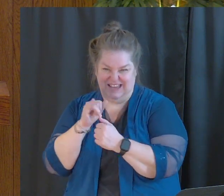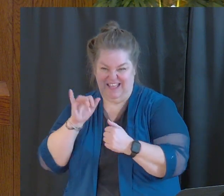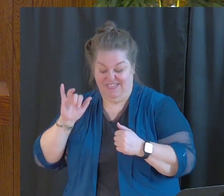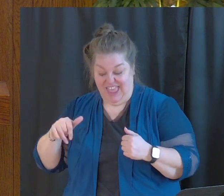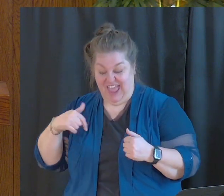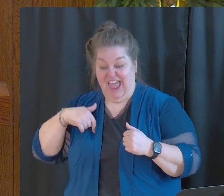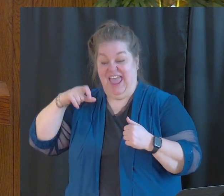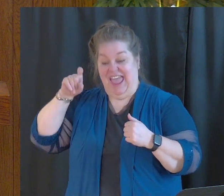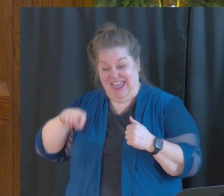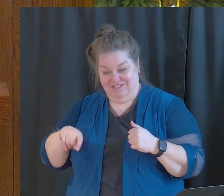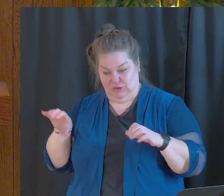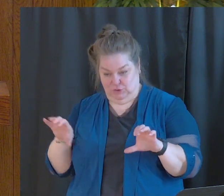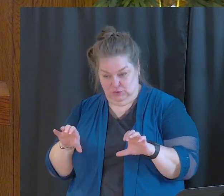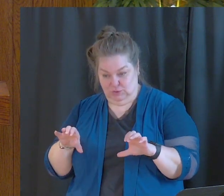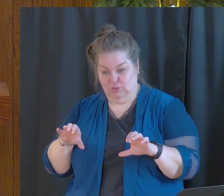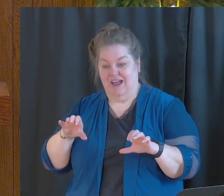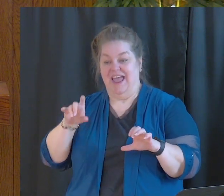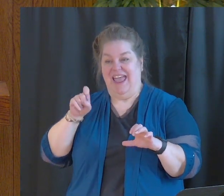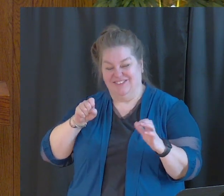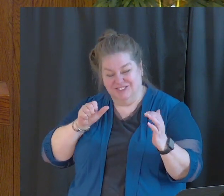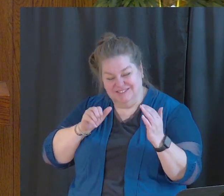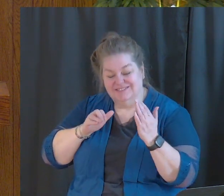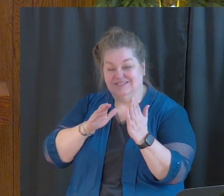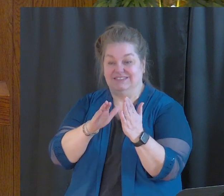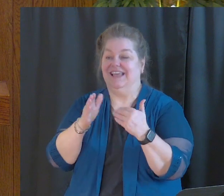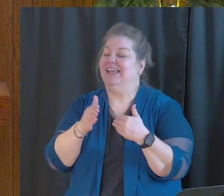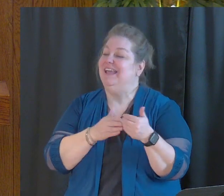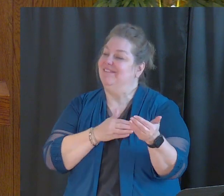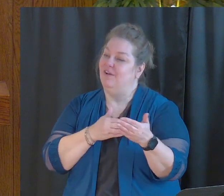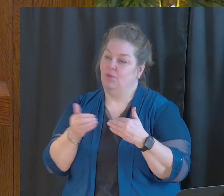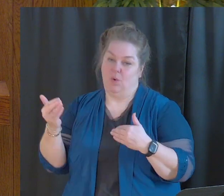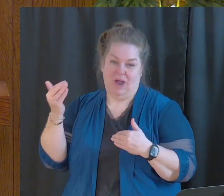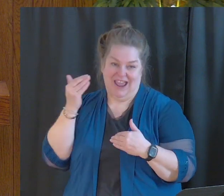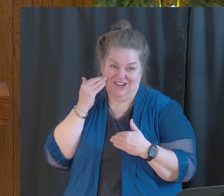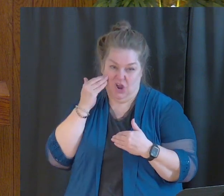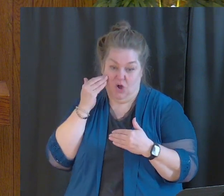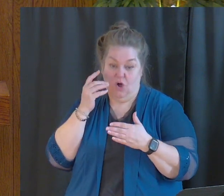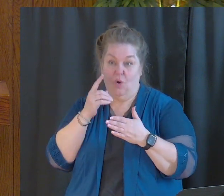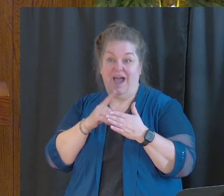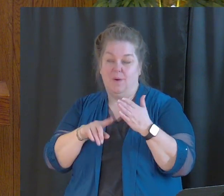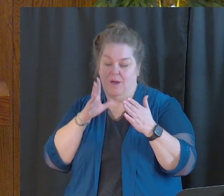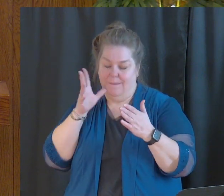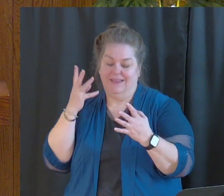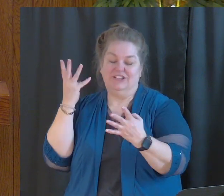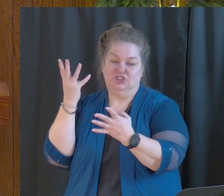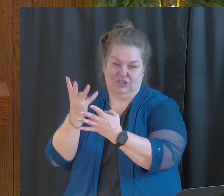do and want to do, and I'm going to go do it, even though I know where I'm going to end up in jail.